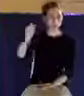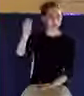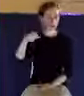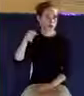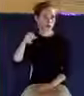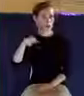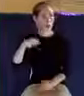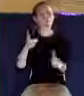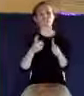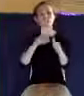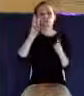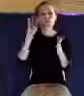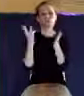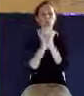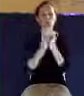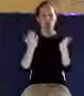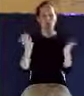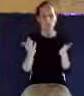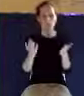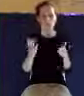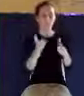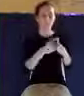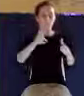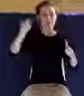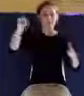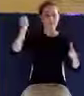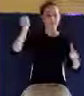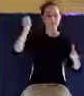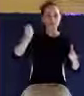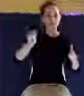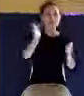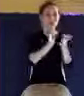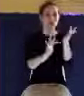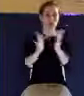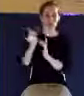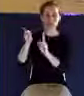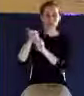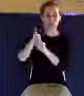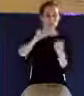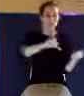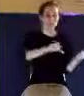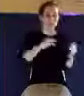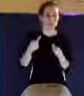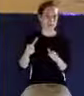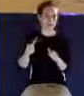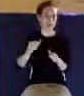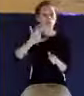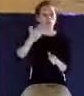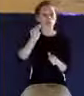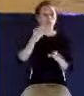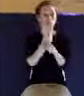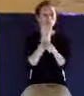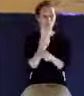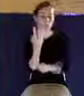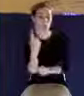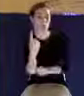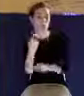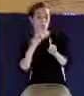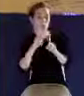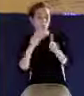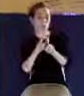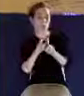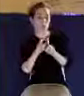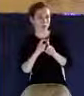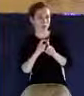witness? Well, there is the testimony of his baptism. And John uses one word to speak about a whole